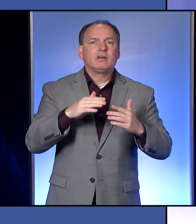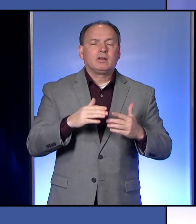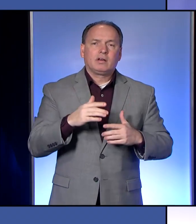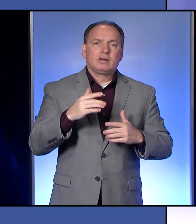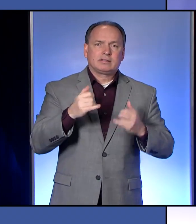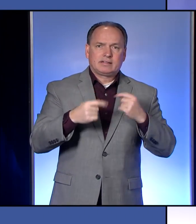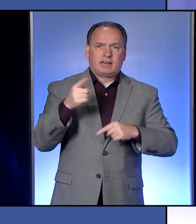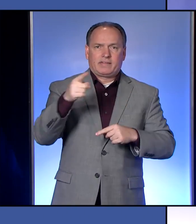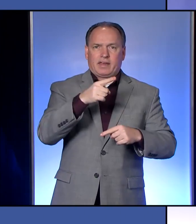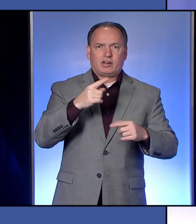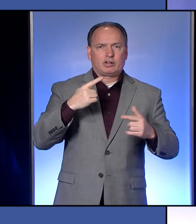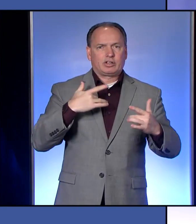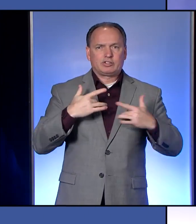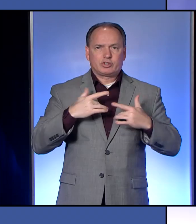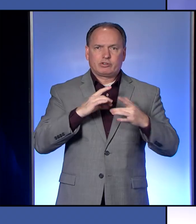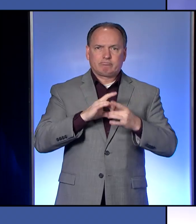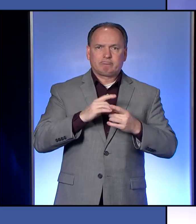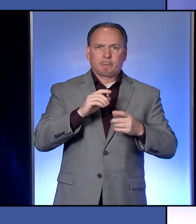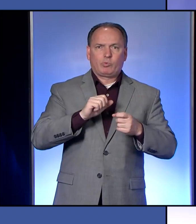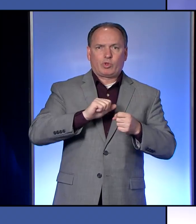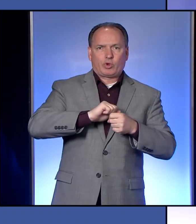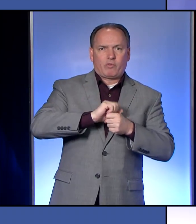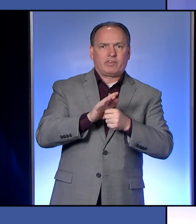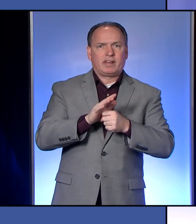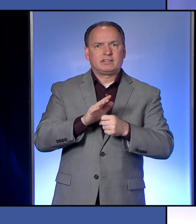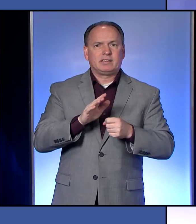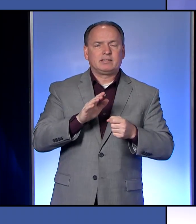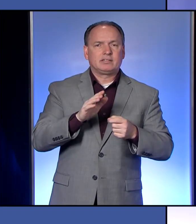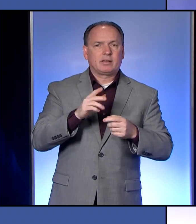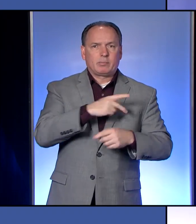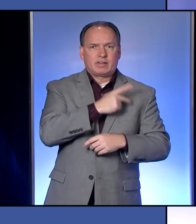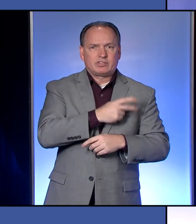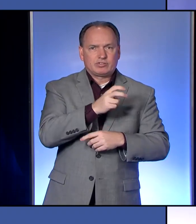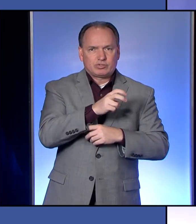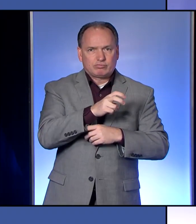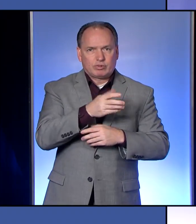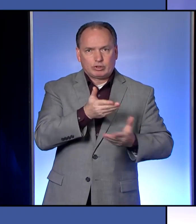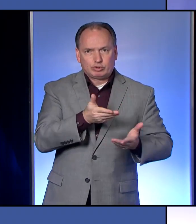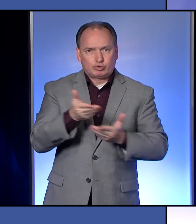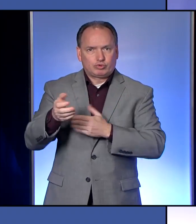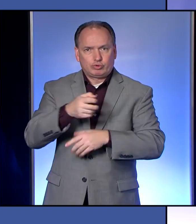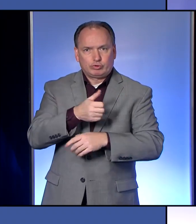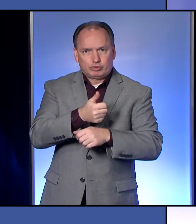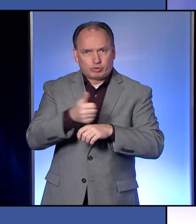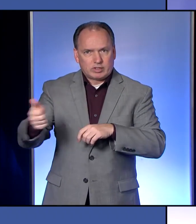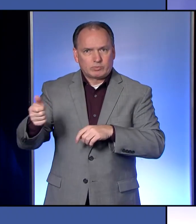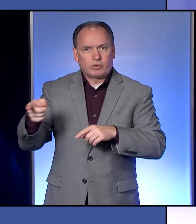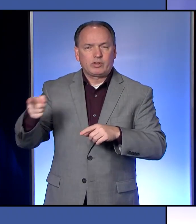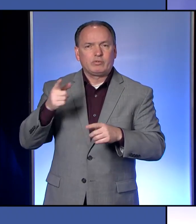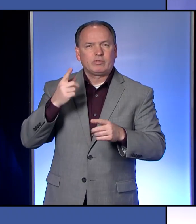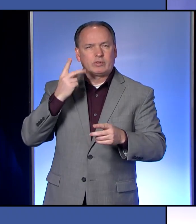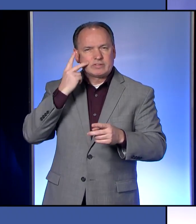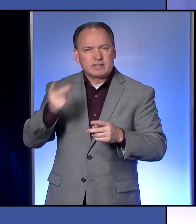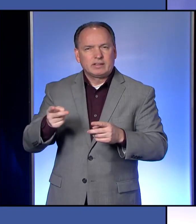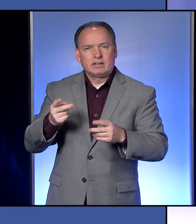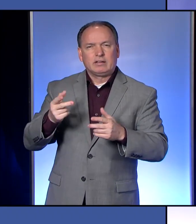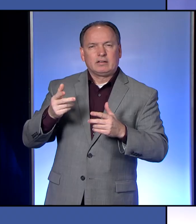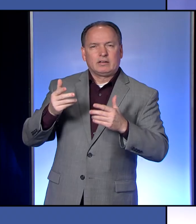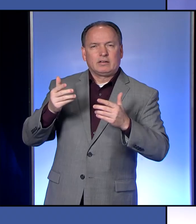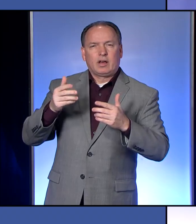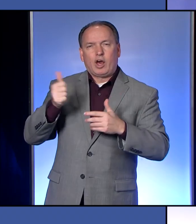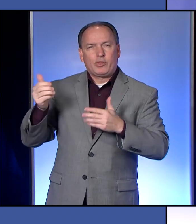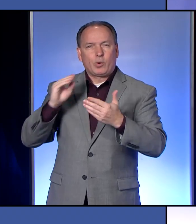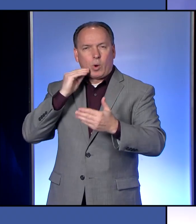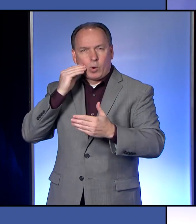COVID-19 patients, obviously, be transported there. mean, if you've been out to the facility, it's in a residential area. It's pretty close in proximity to